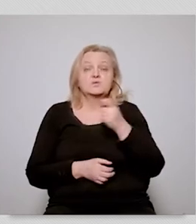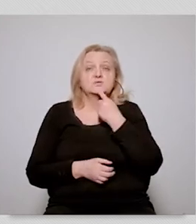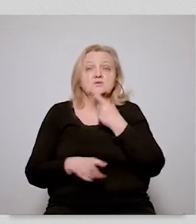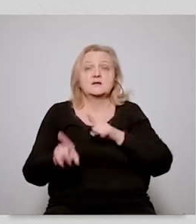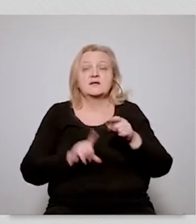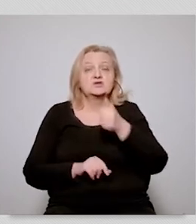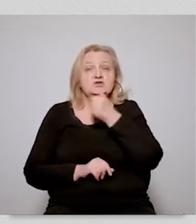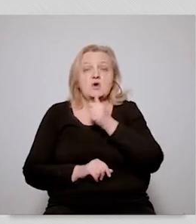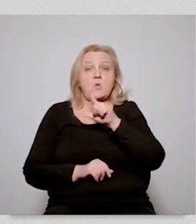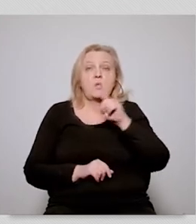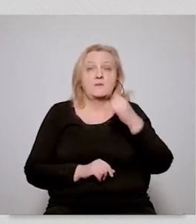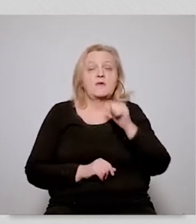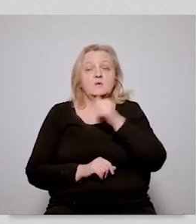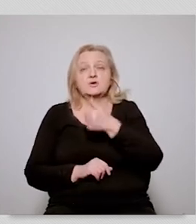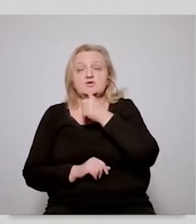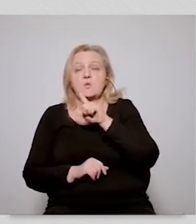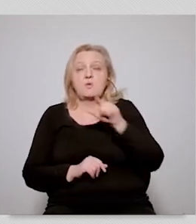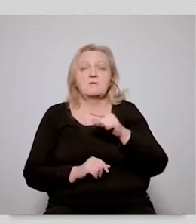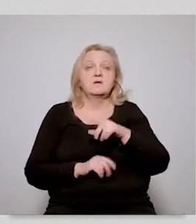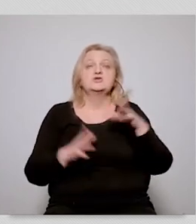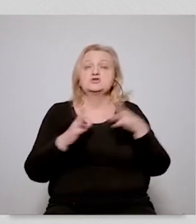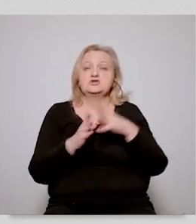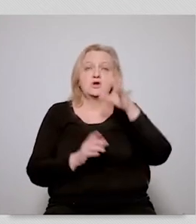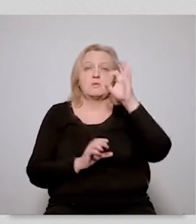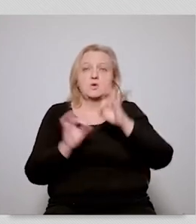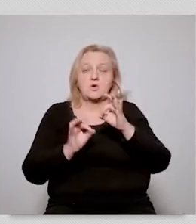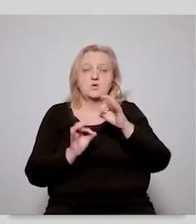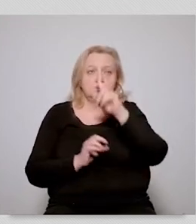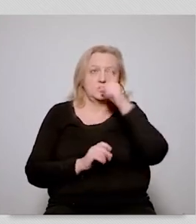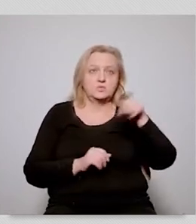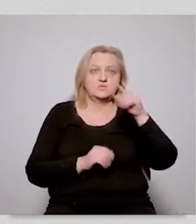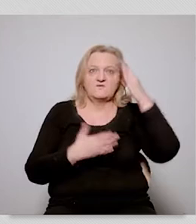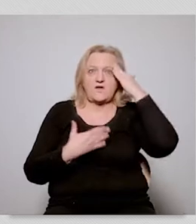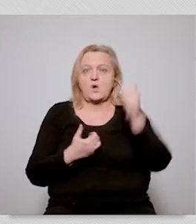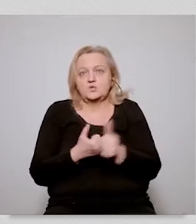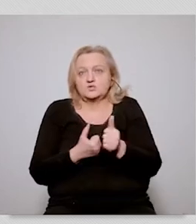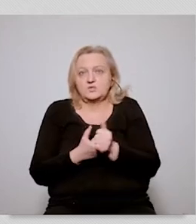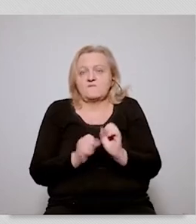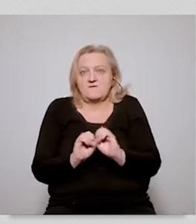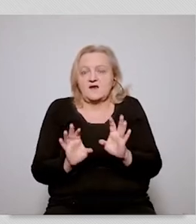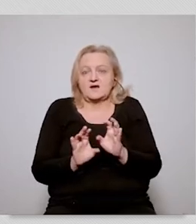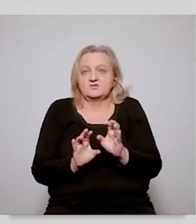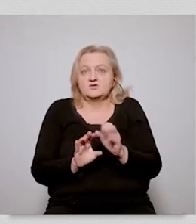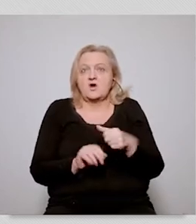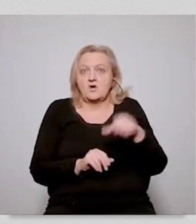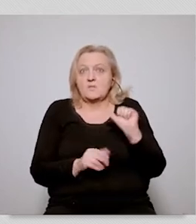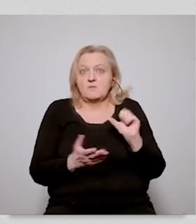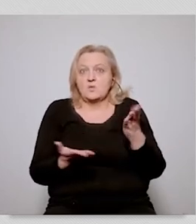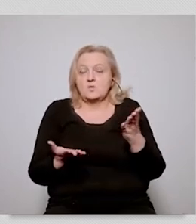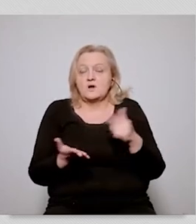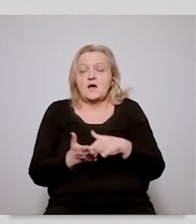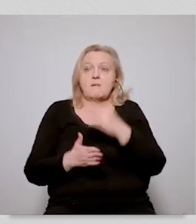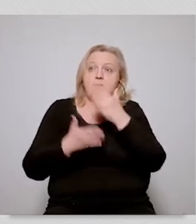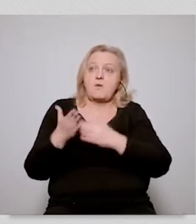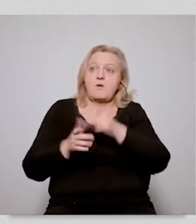ago people were not really able to explain what the green deal was only 10 percent of polish people were able to explain